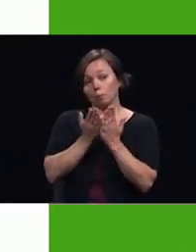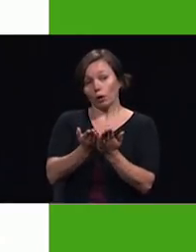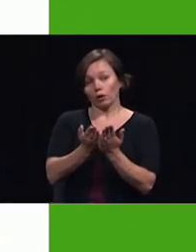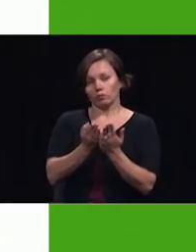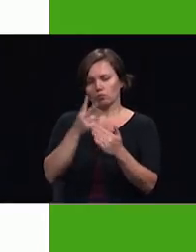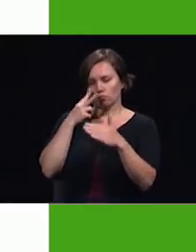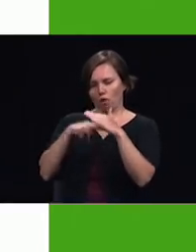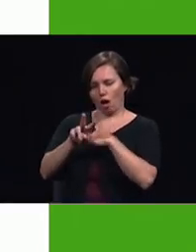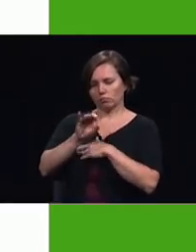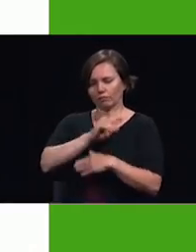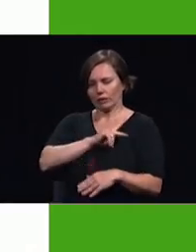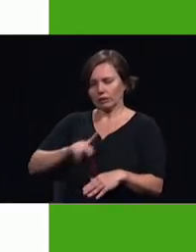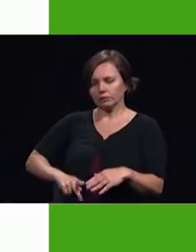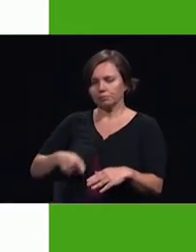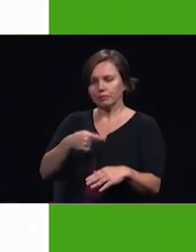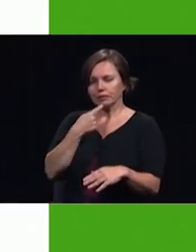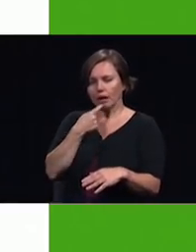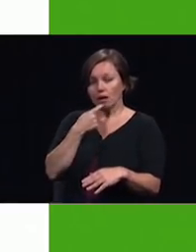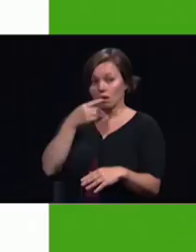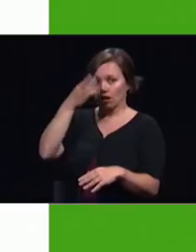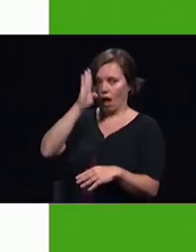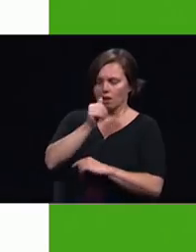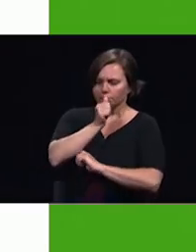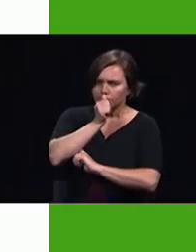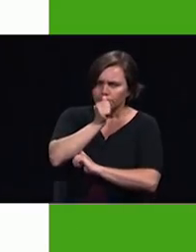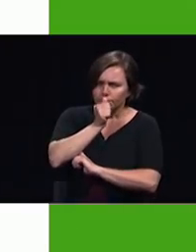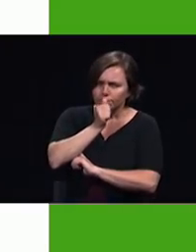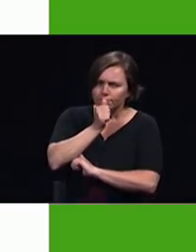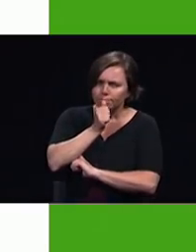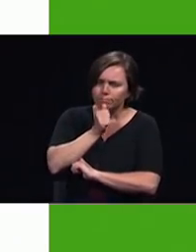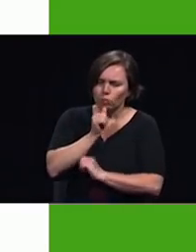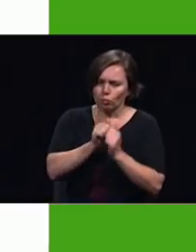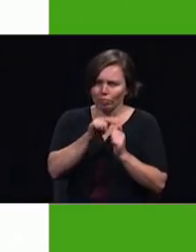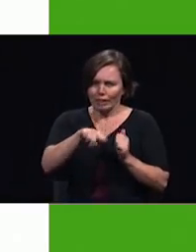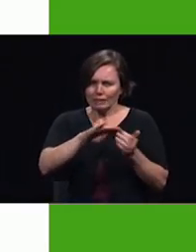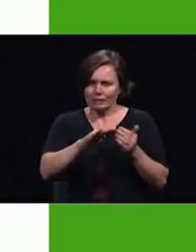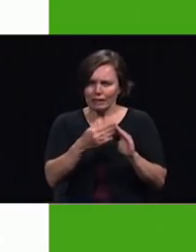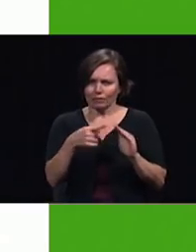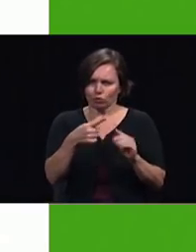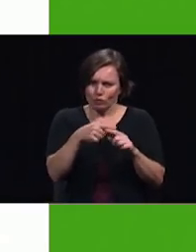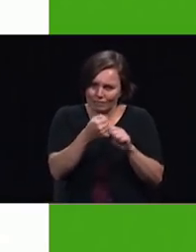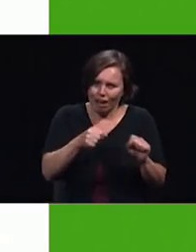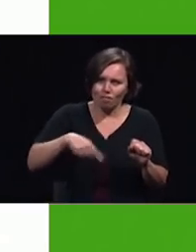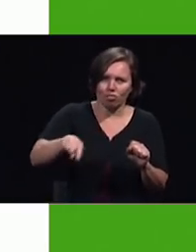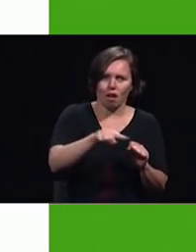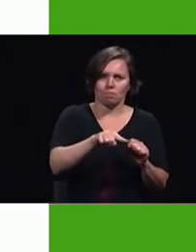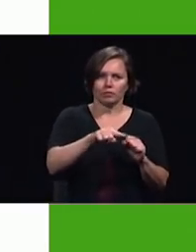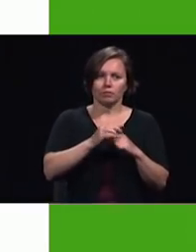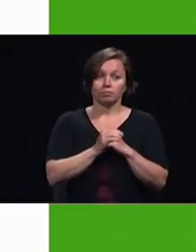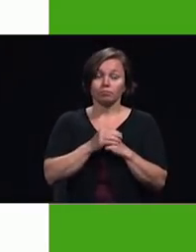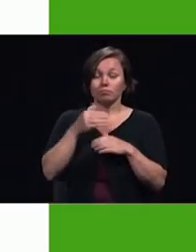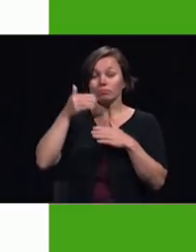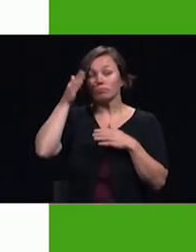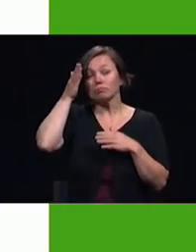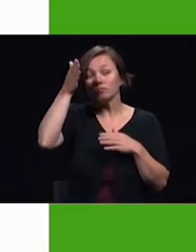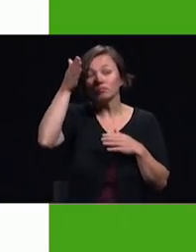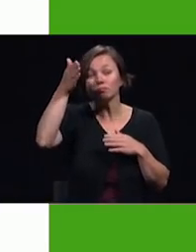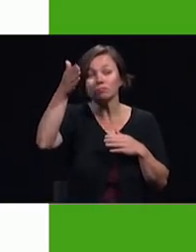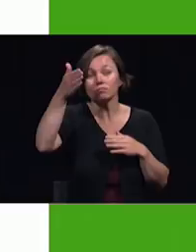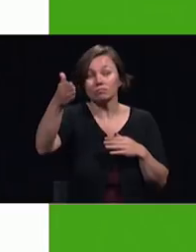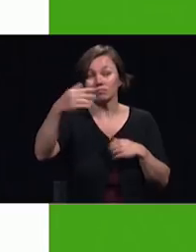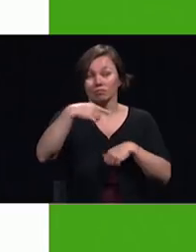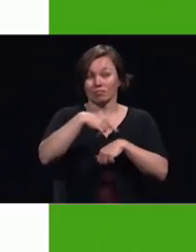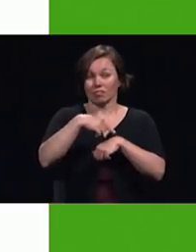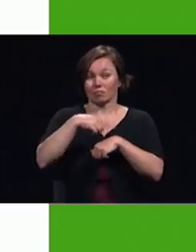mercifully giving warnings to save them from divine wrath but a time will come when pleadings for mercy will no longer be heard